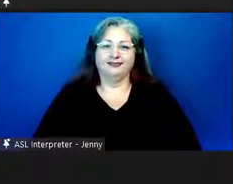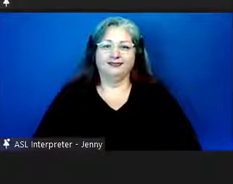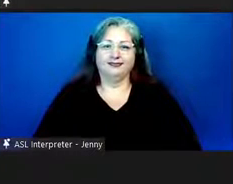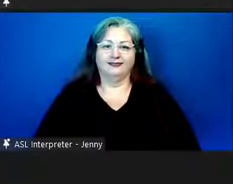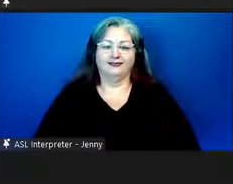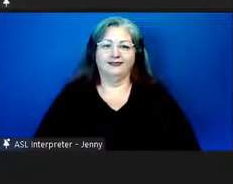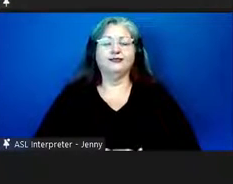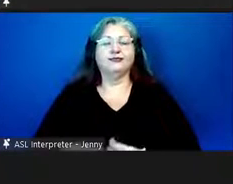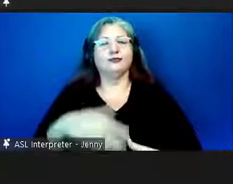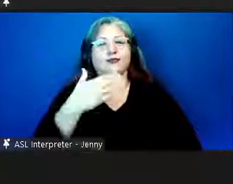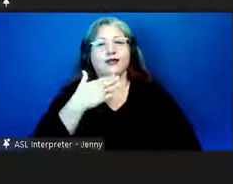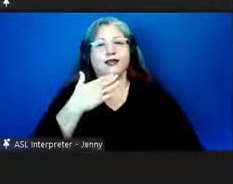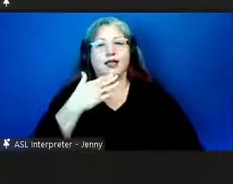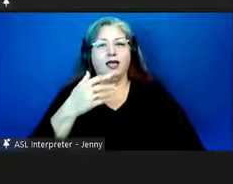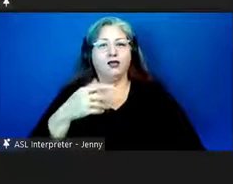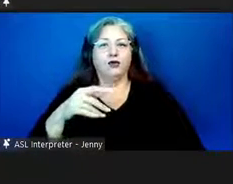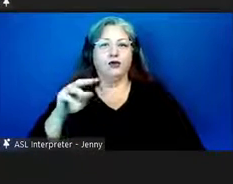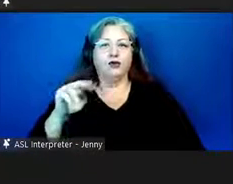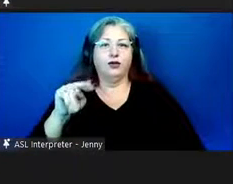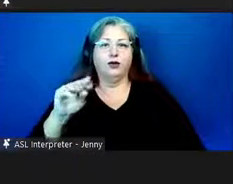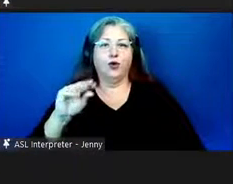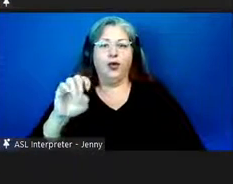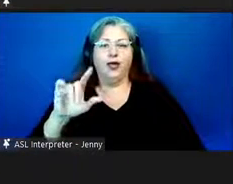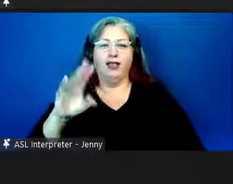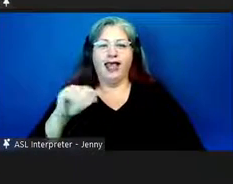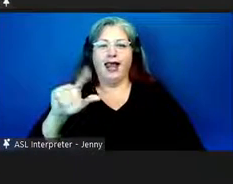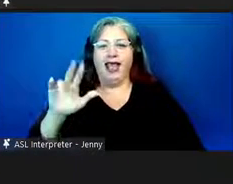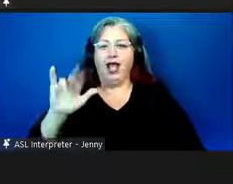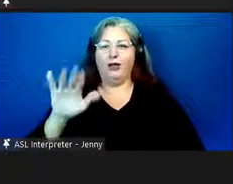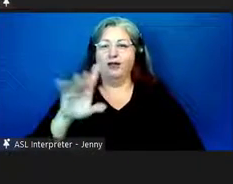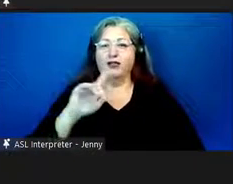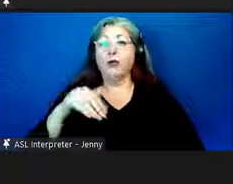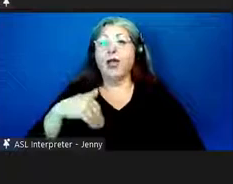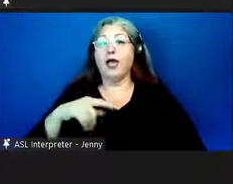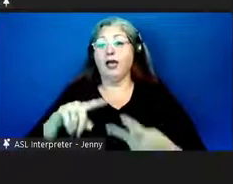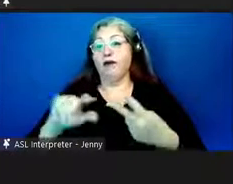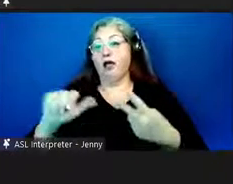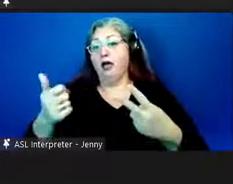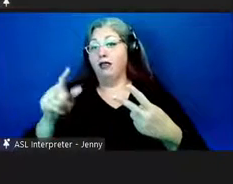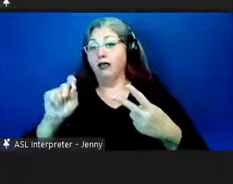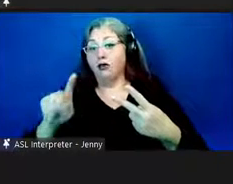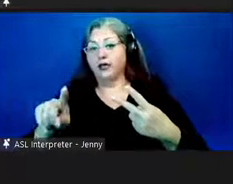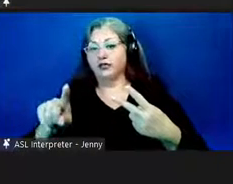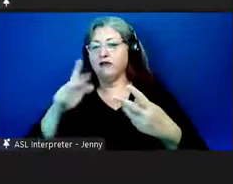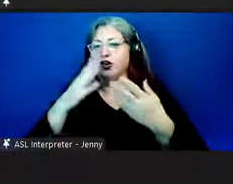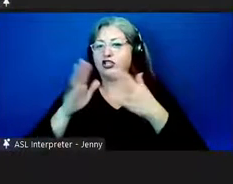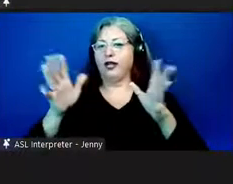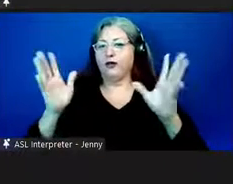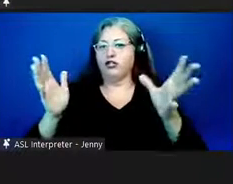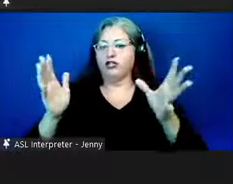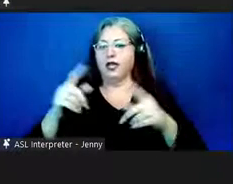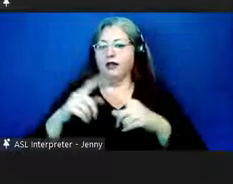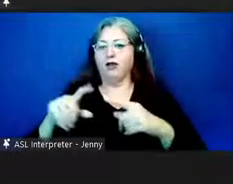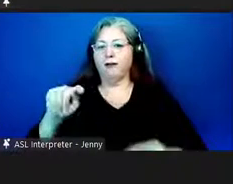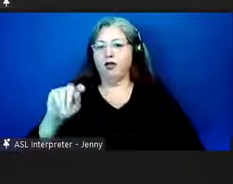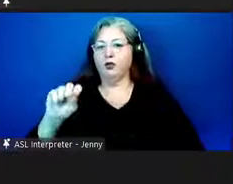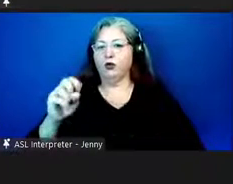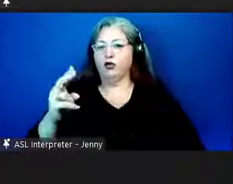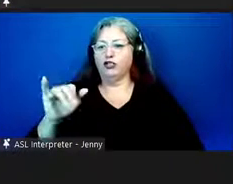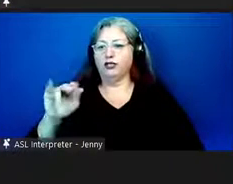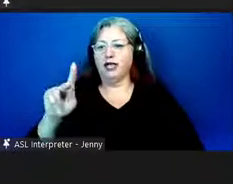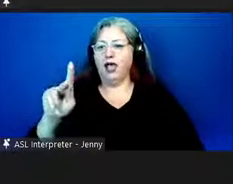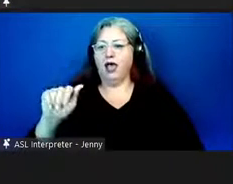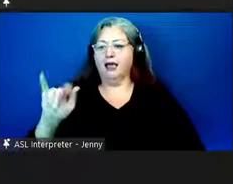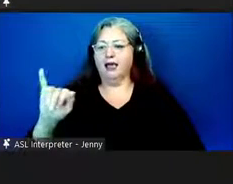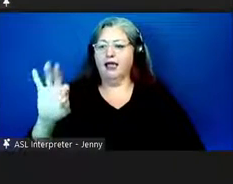thank you very much to noelani and to larry for the answer there we actually have another question in the general chat from toshiaki furukawa